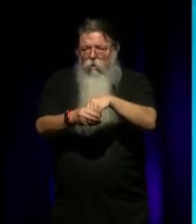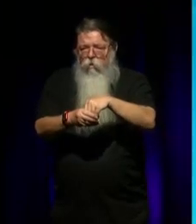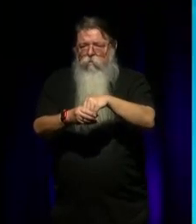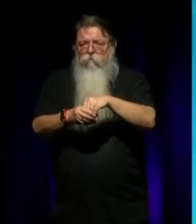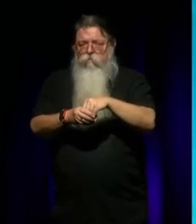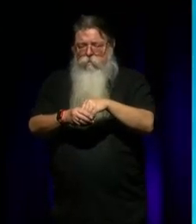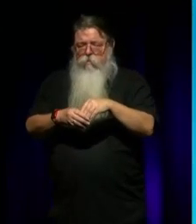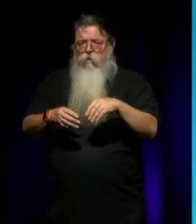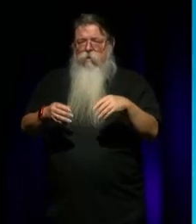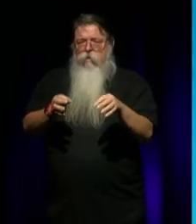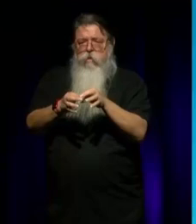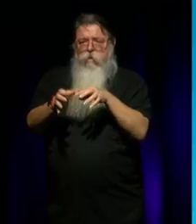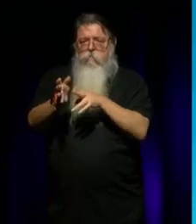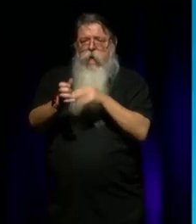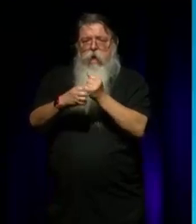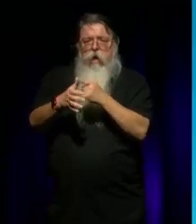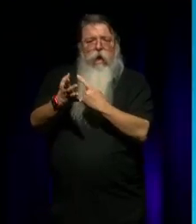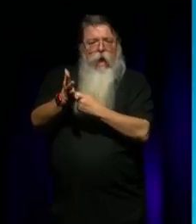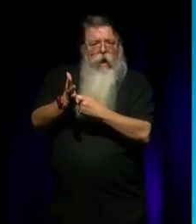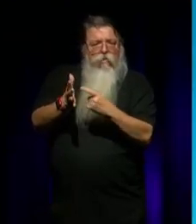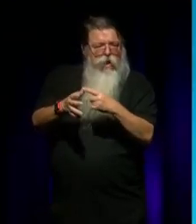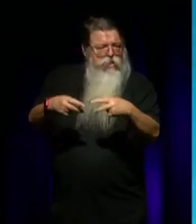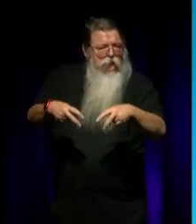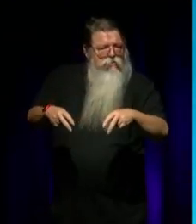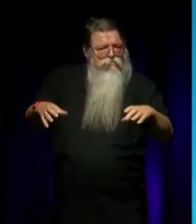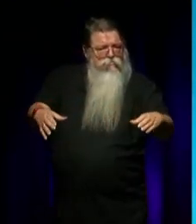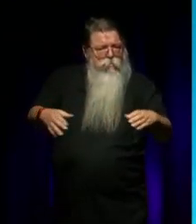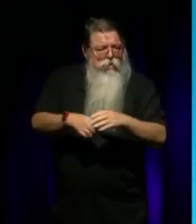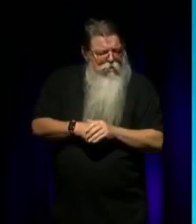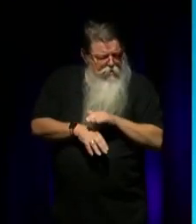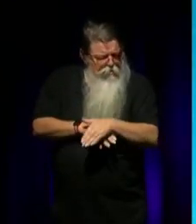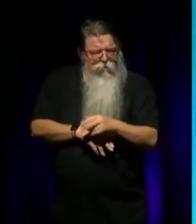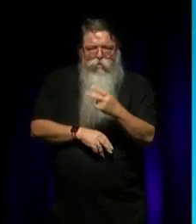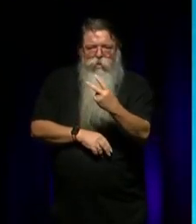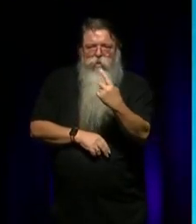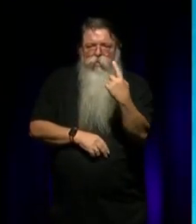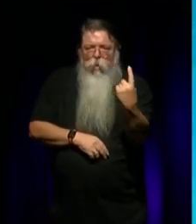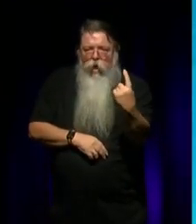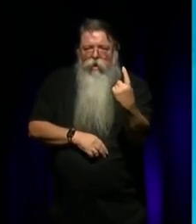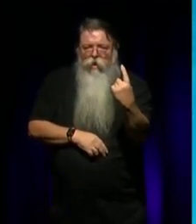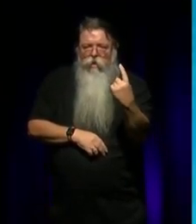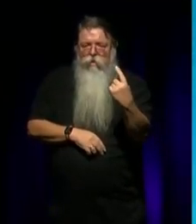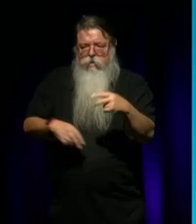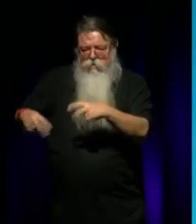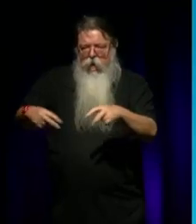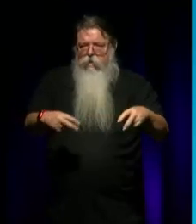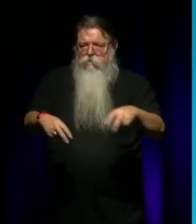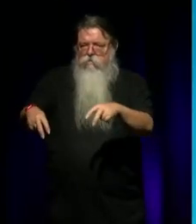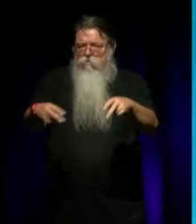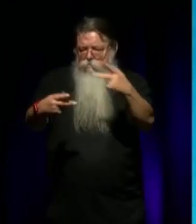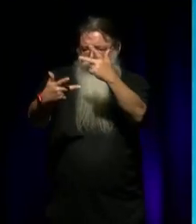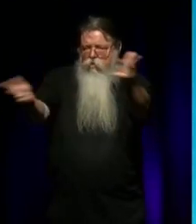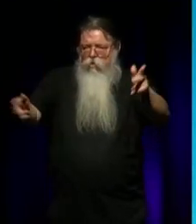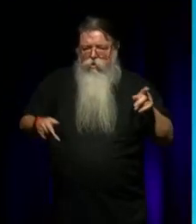signature works for the company. His most recent work being Wajong, Not the Past, an epic scale